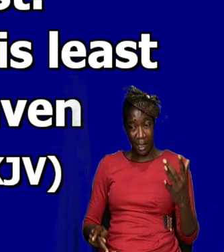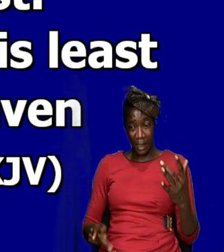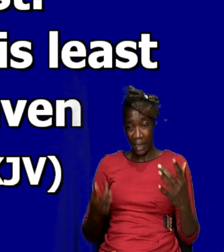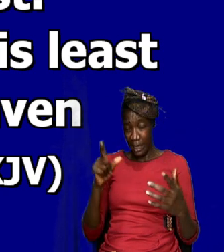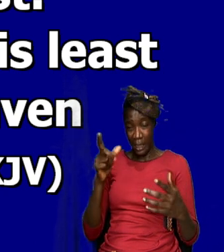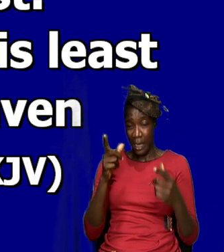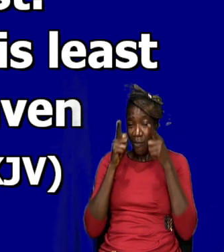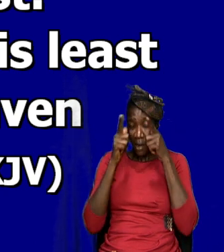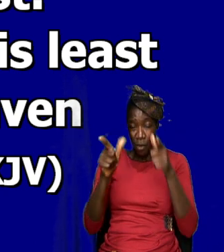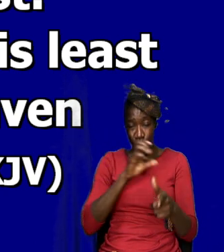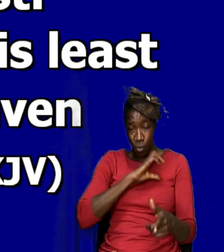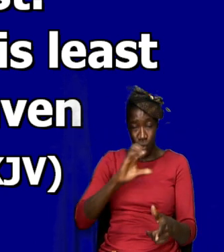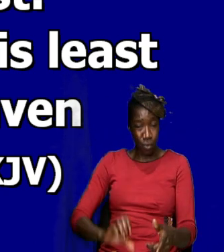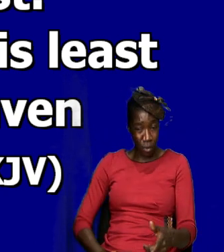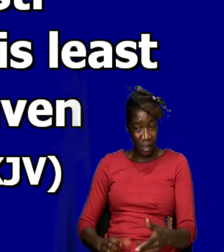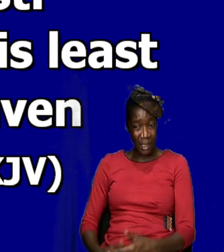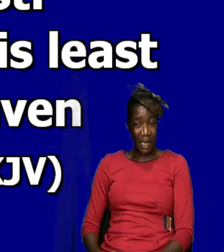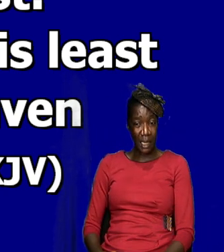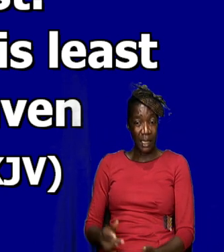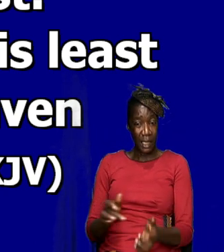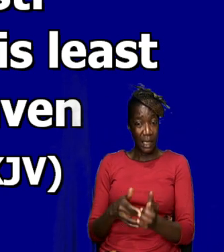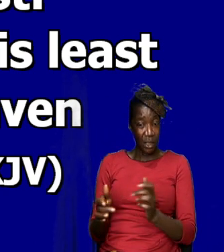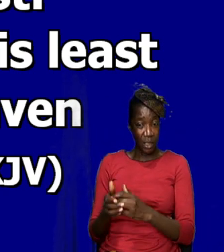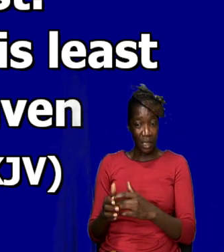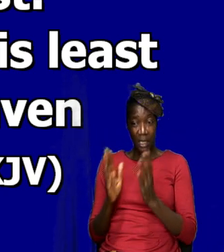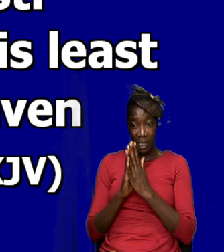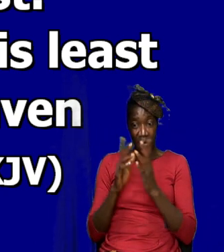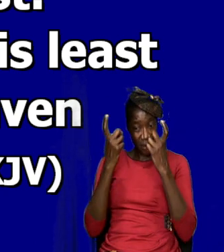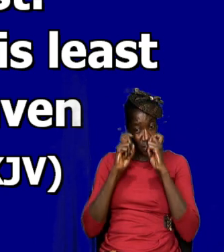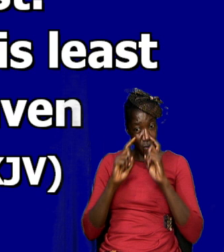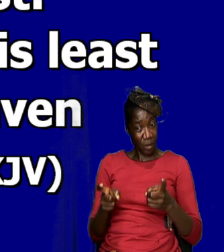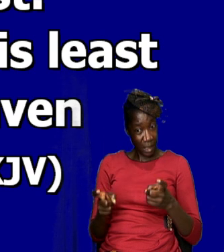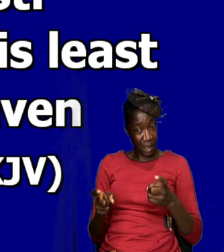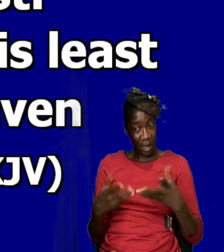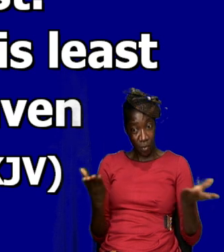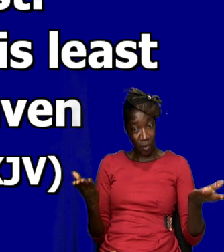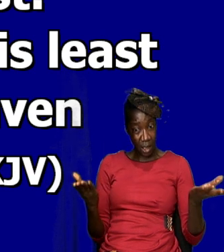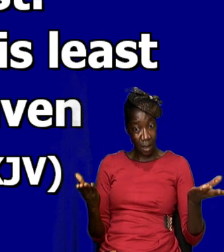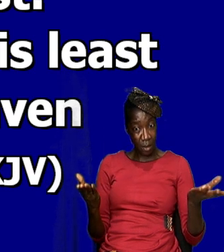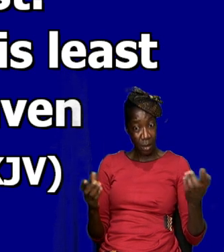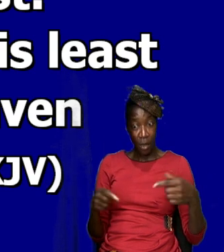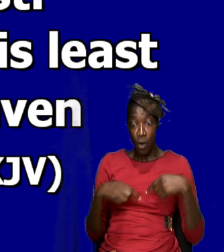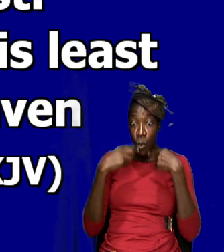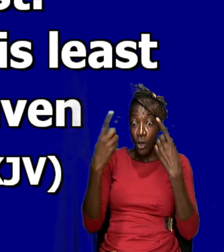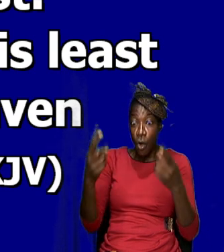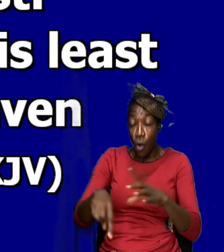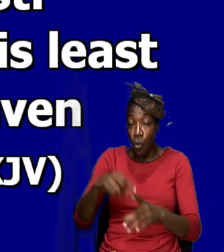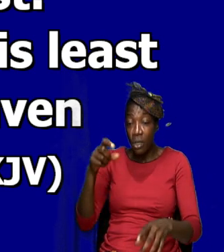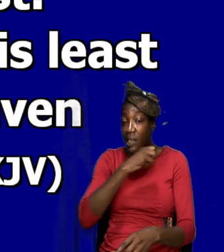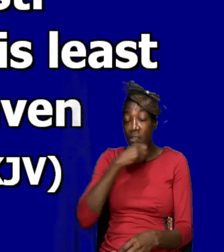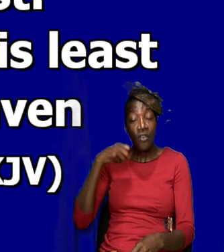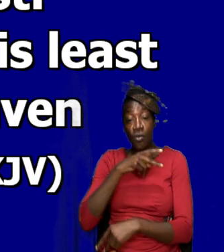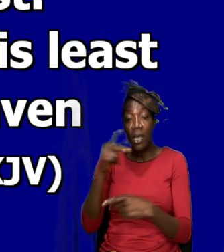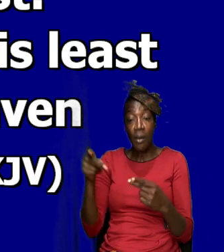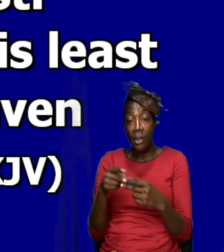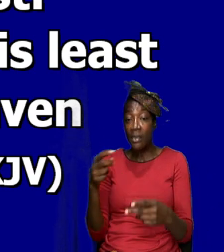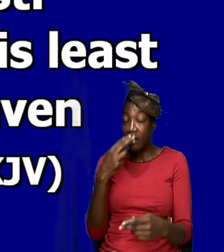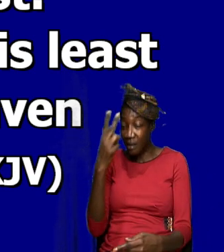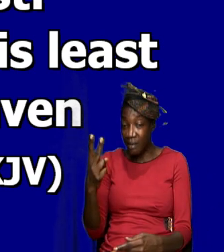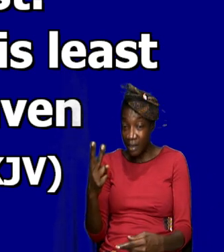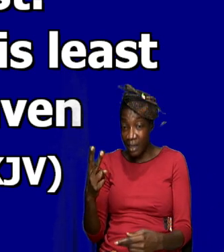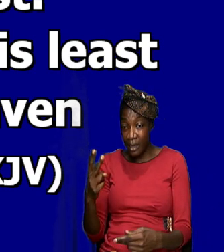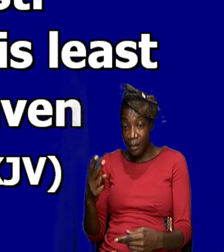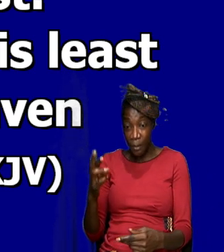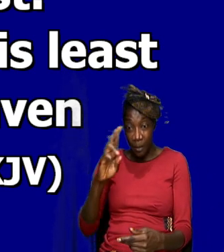Christians quote unquote and Jesus asked the question what went he out into the wilderness to see a reed